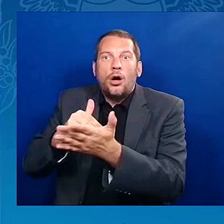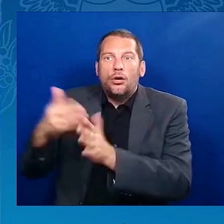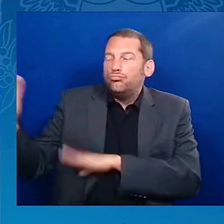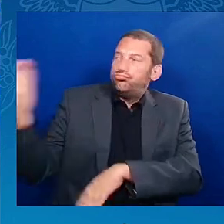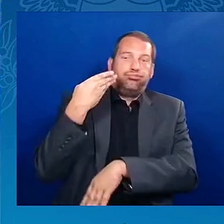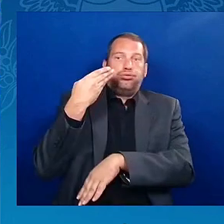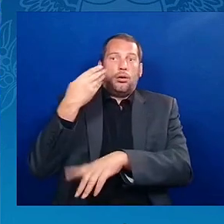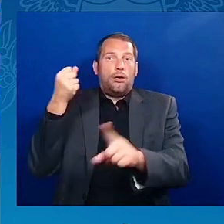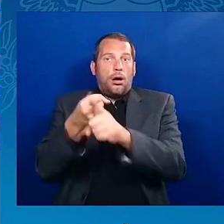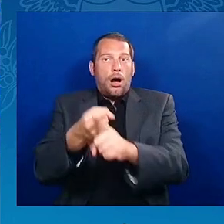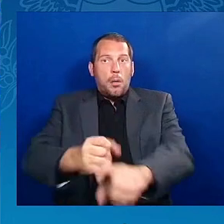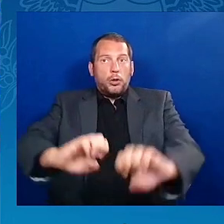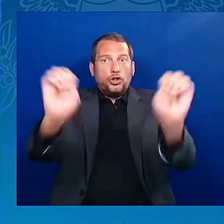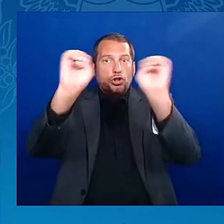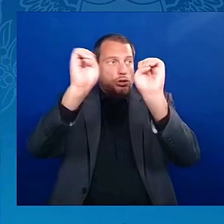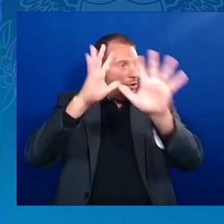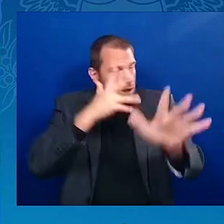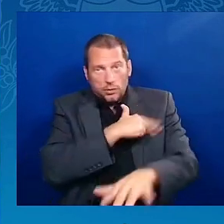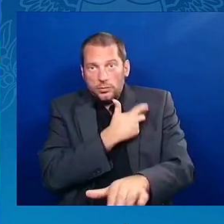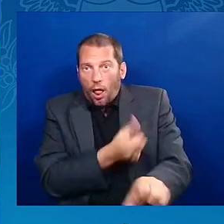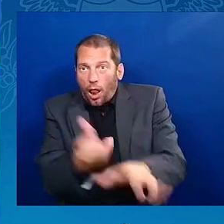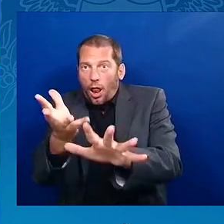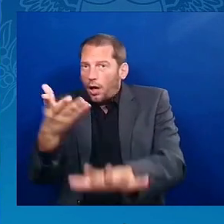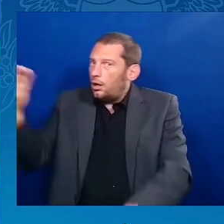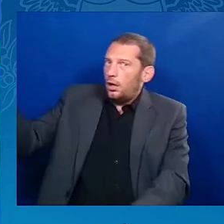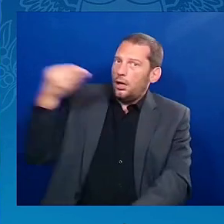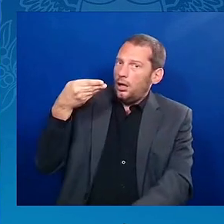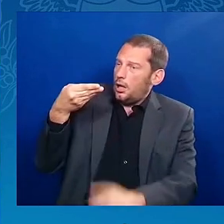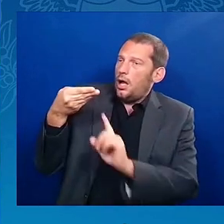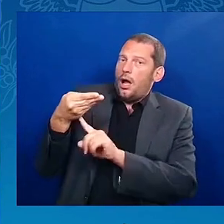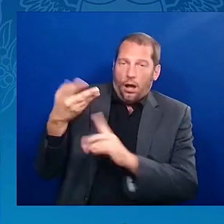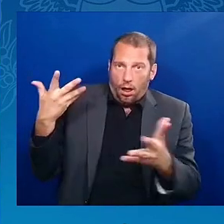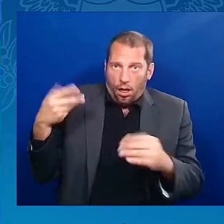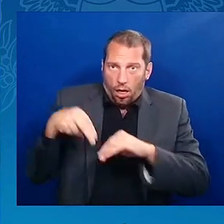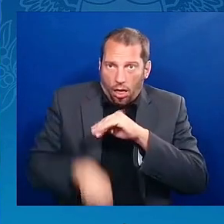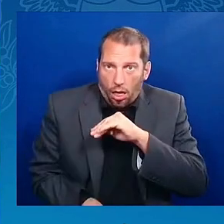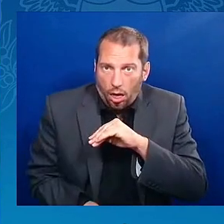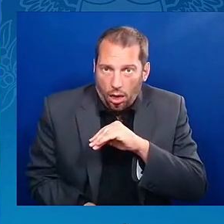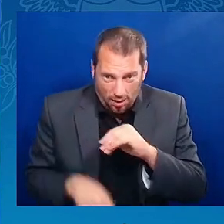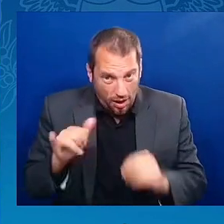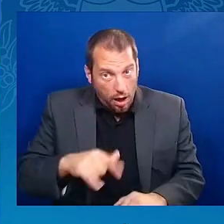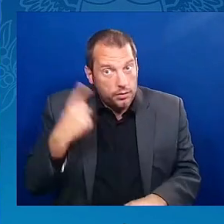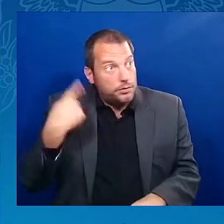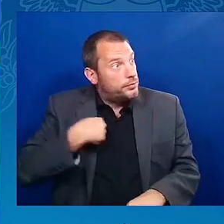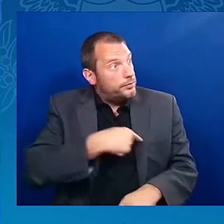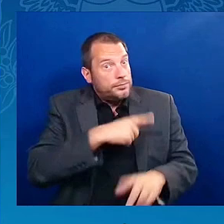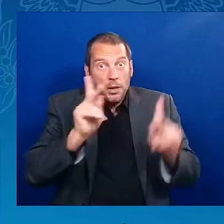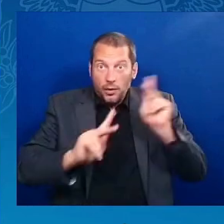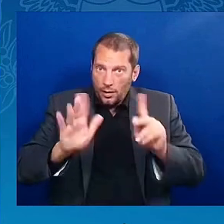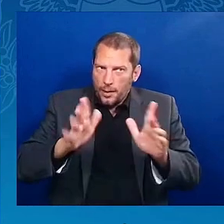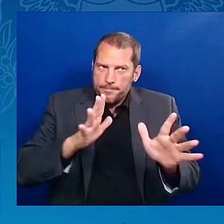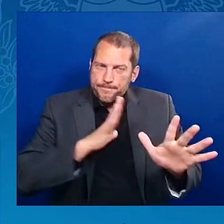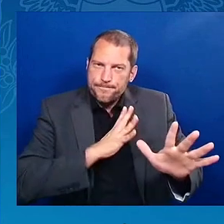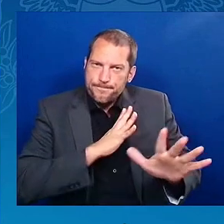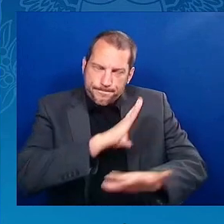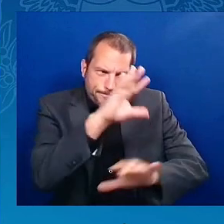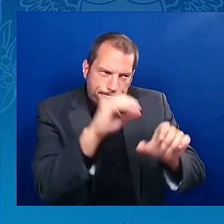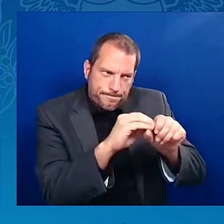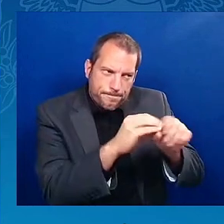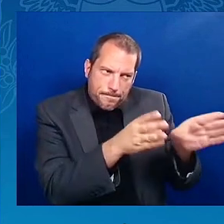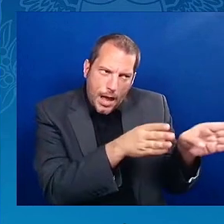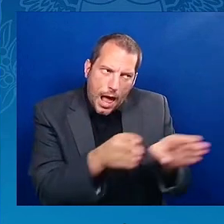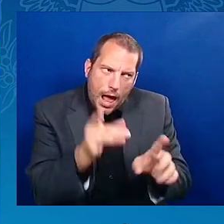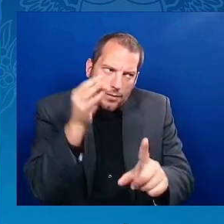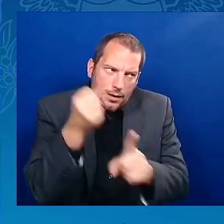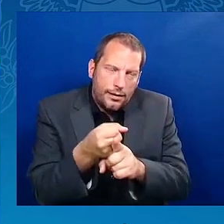It is something folks don't plan for. It's certainly not something people want. And what ends up happening is people then